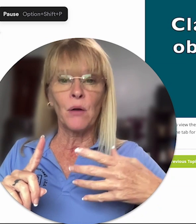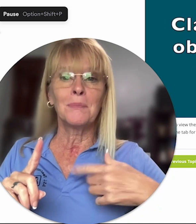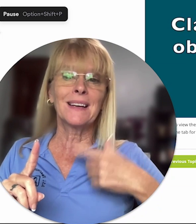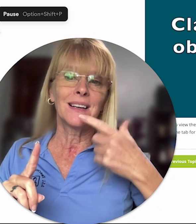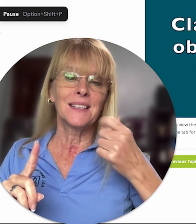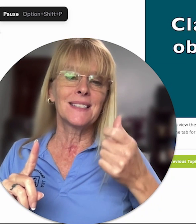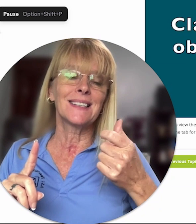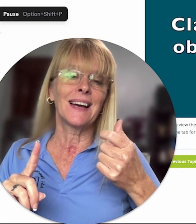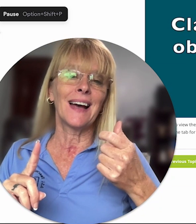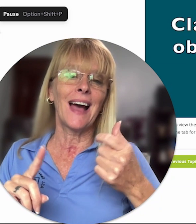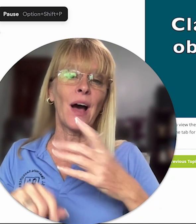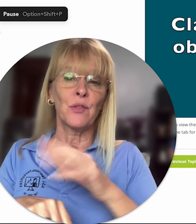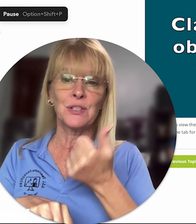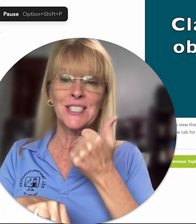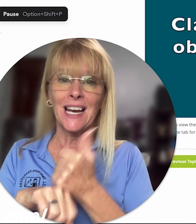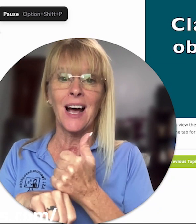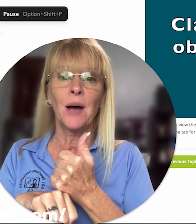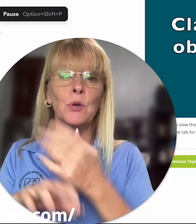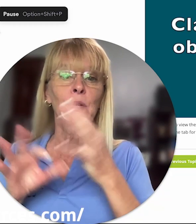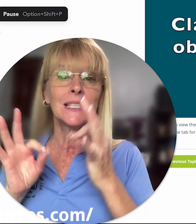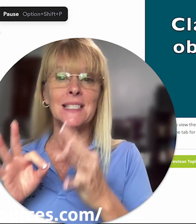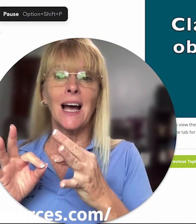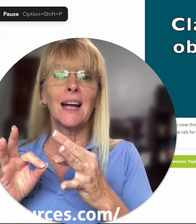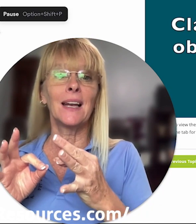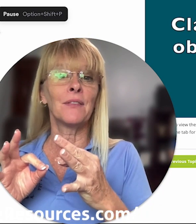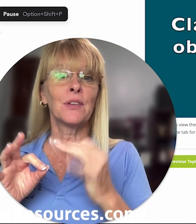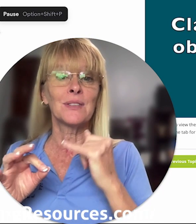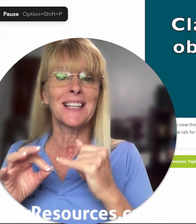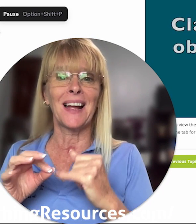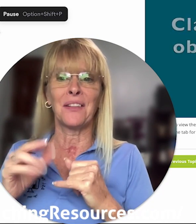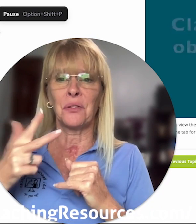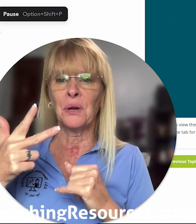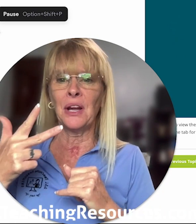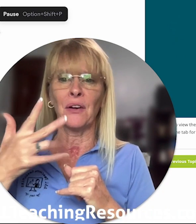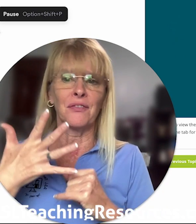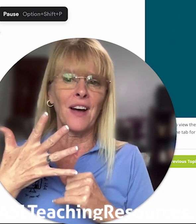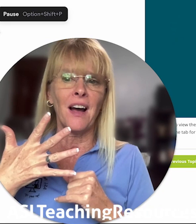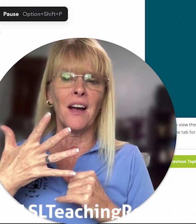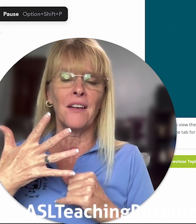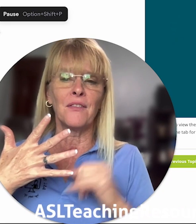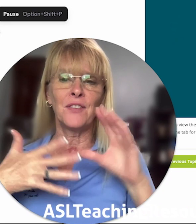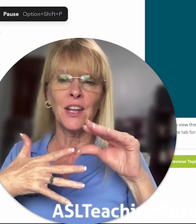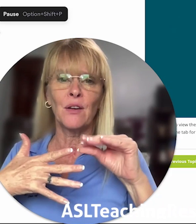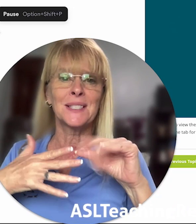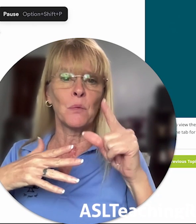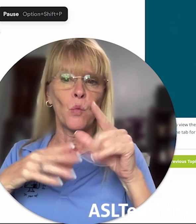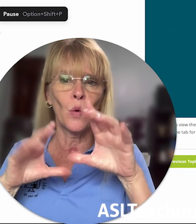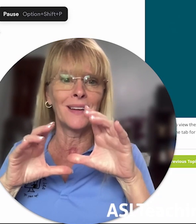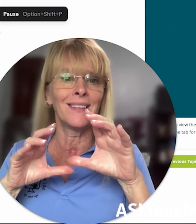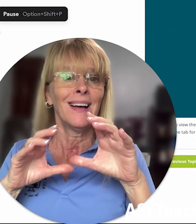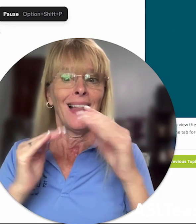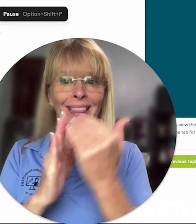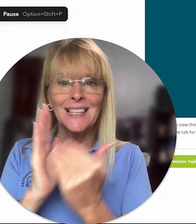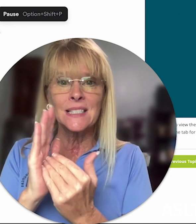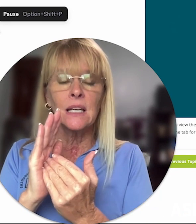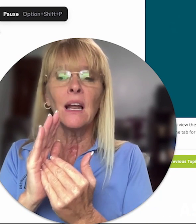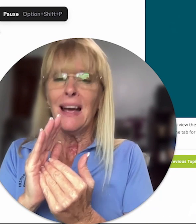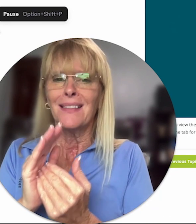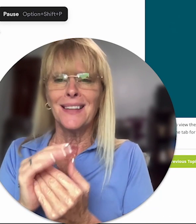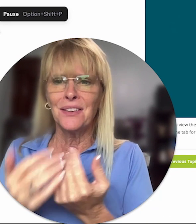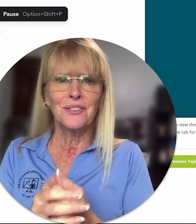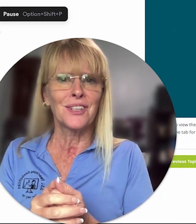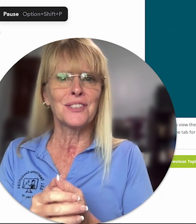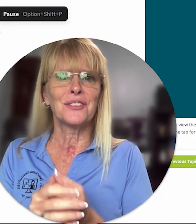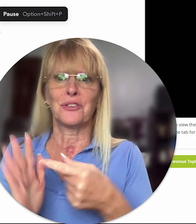out because how they're set up you can decide if there's like three or five videos in one lesson